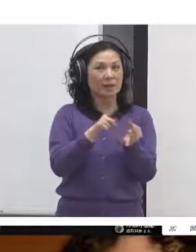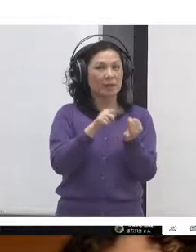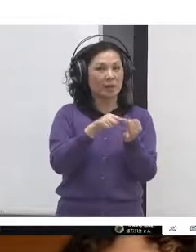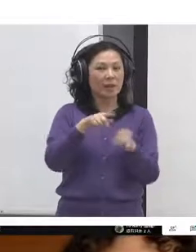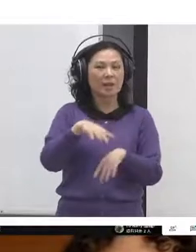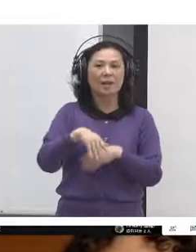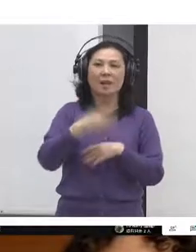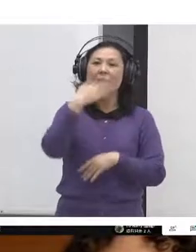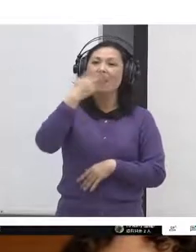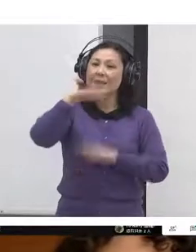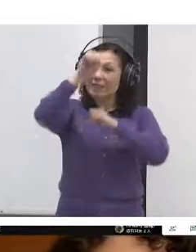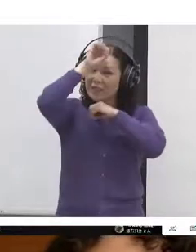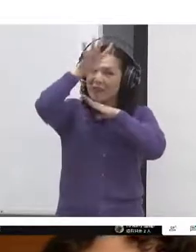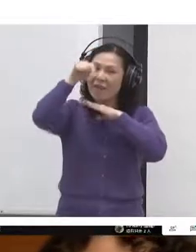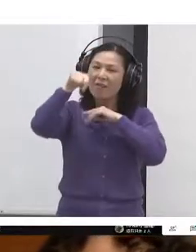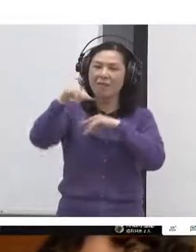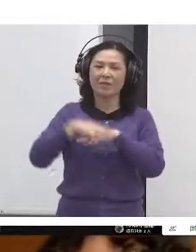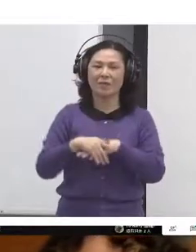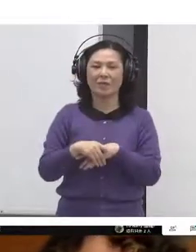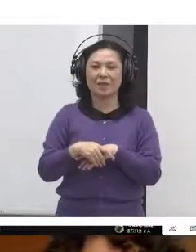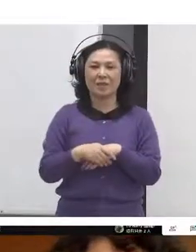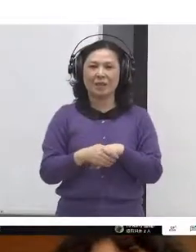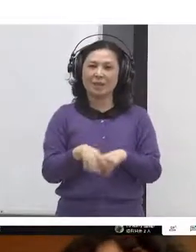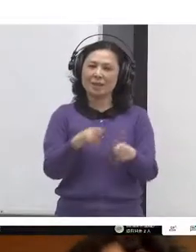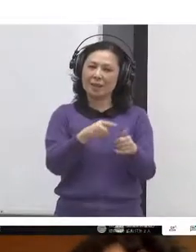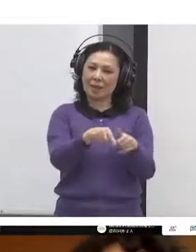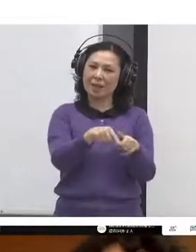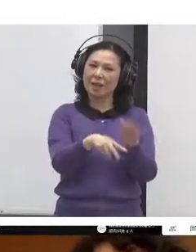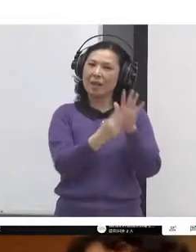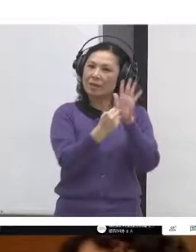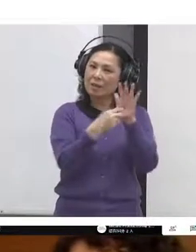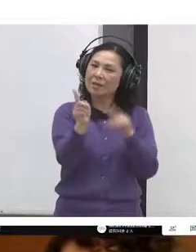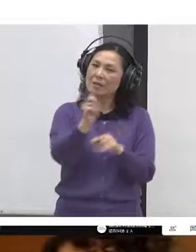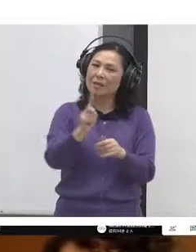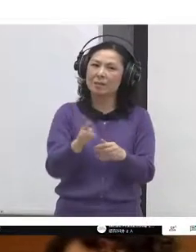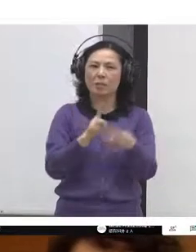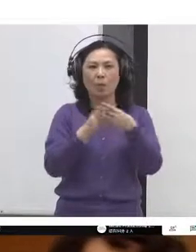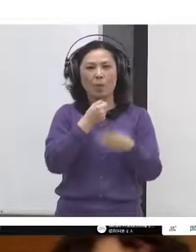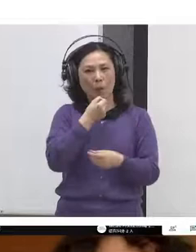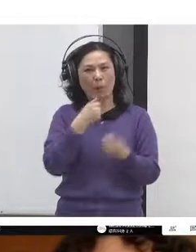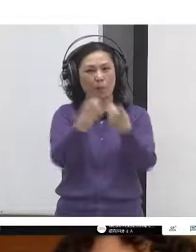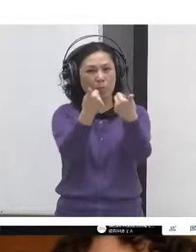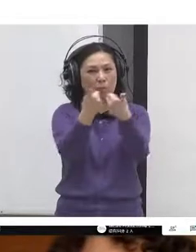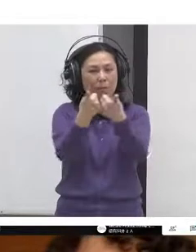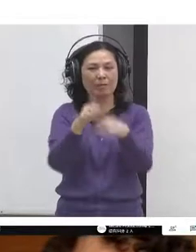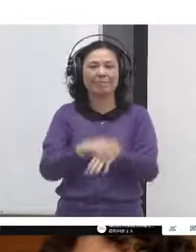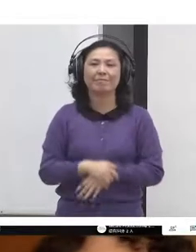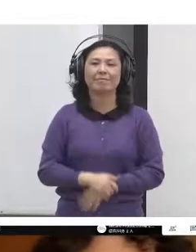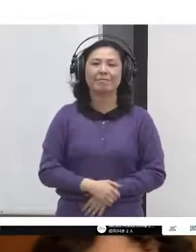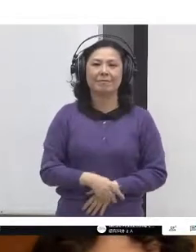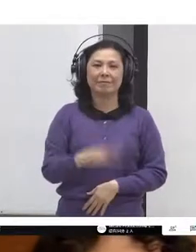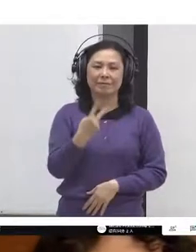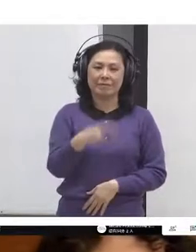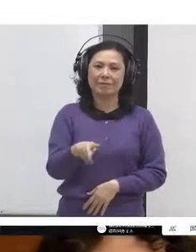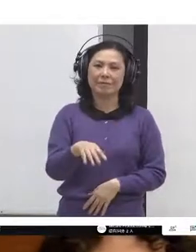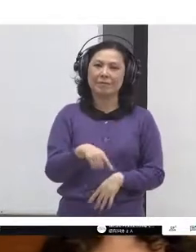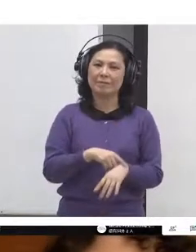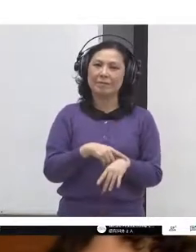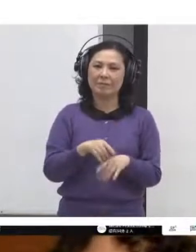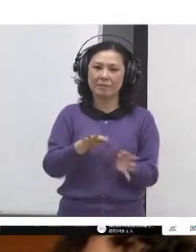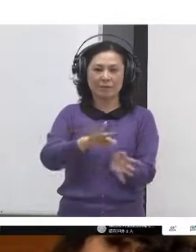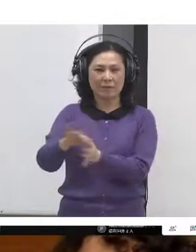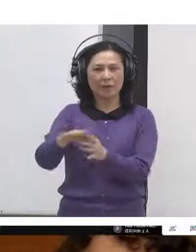and Matt Stempec and Christian Cain scolding, who's a documentary filmmaker also shown here.